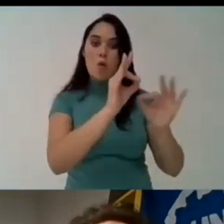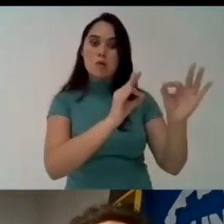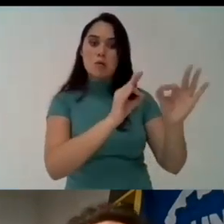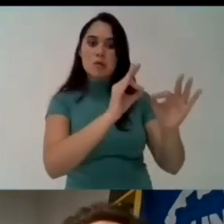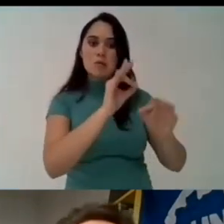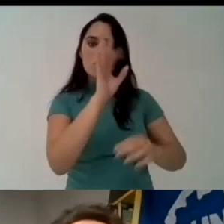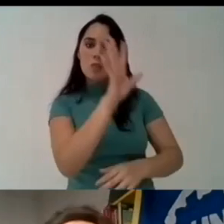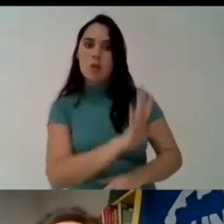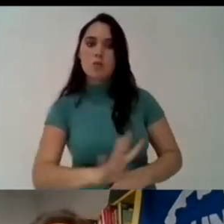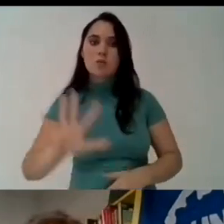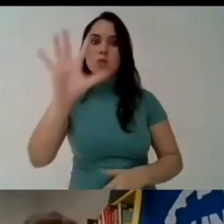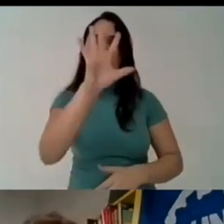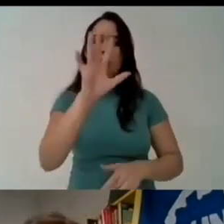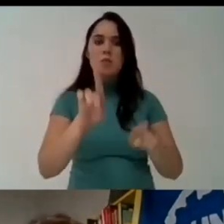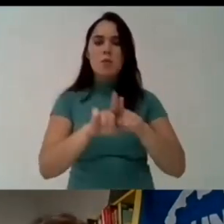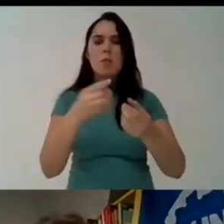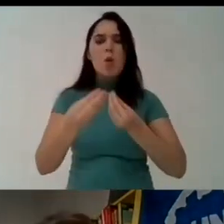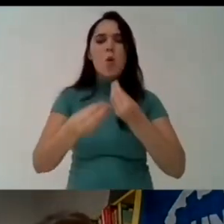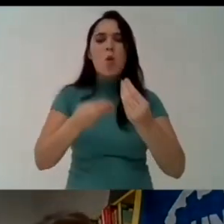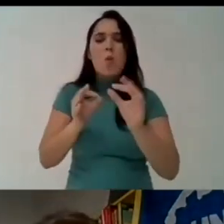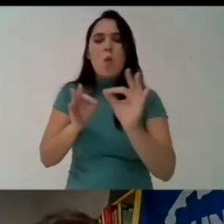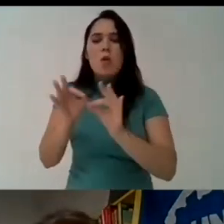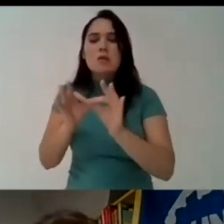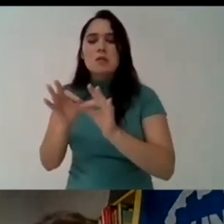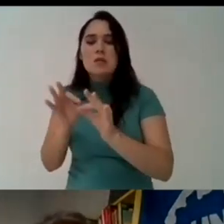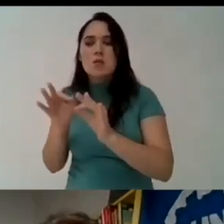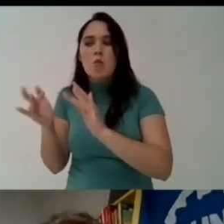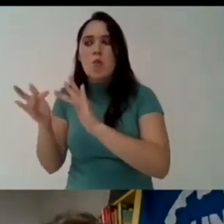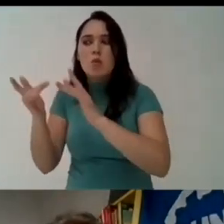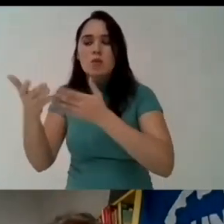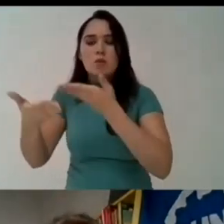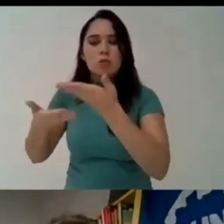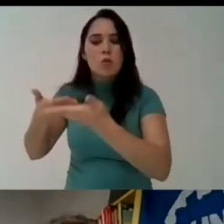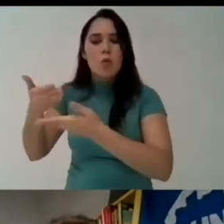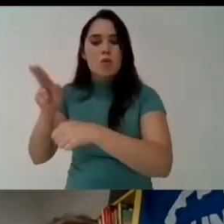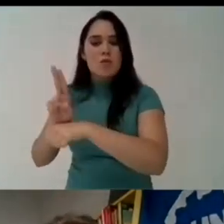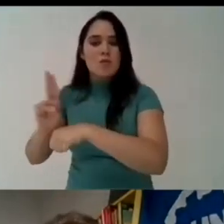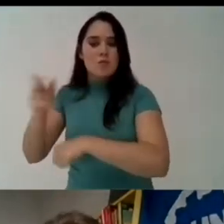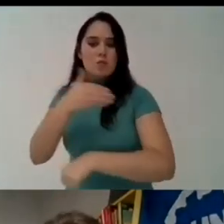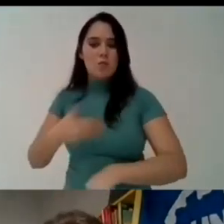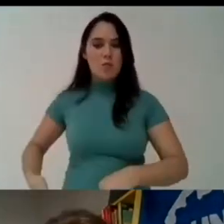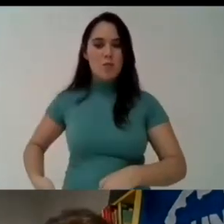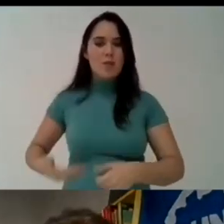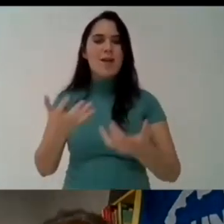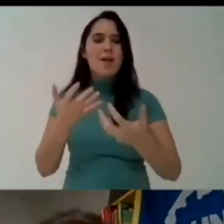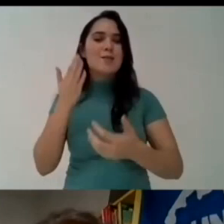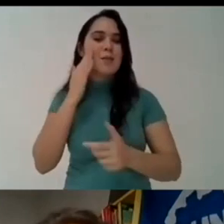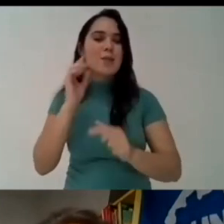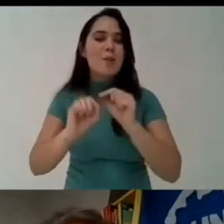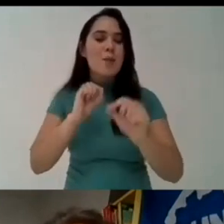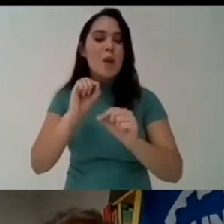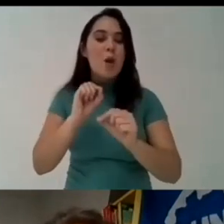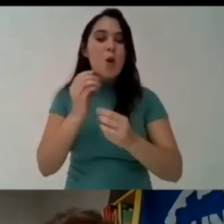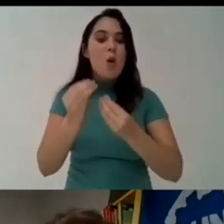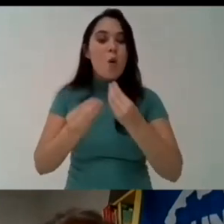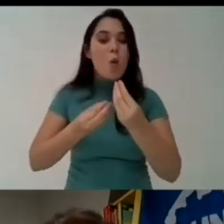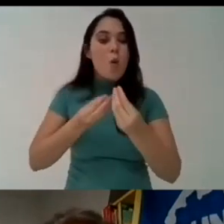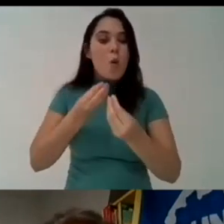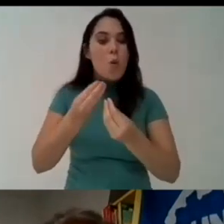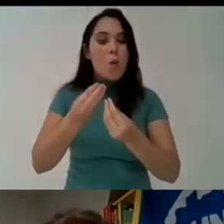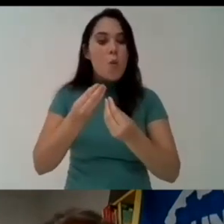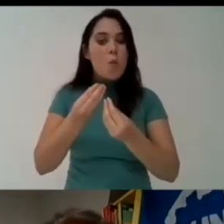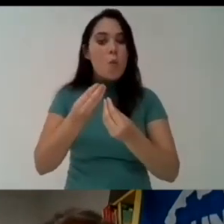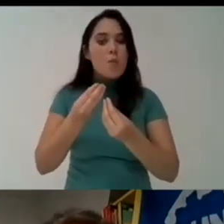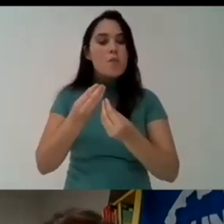and how do you articulate with the public universities and another question is how